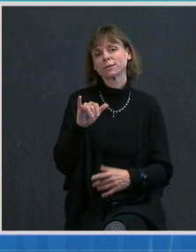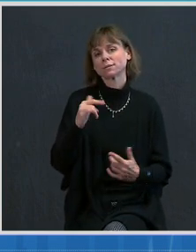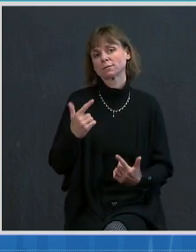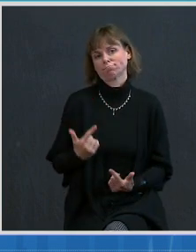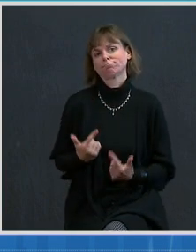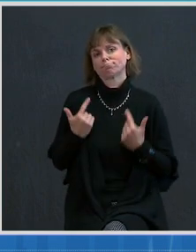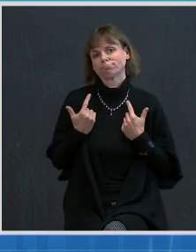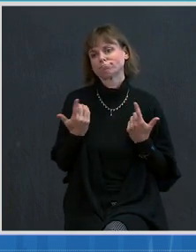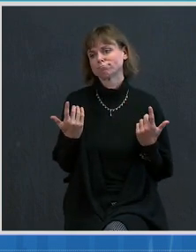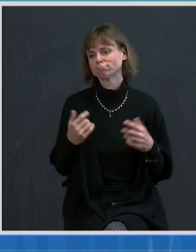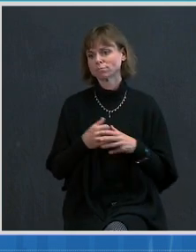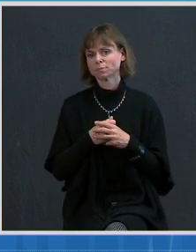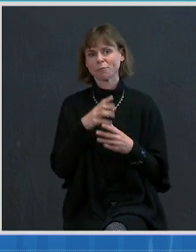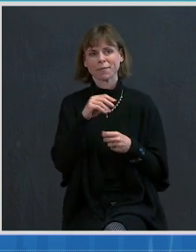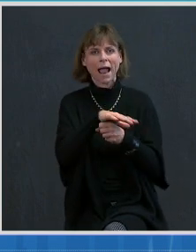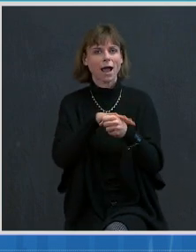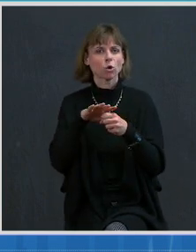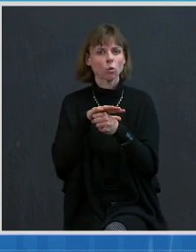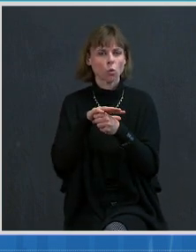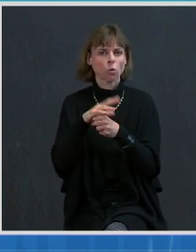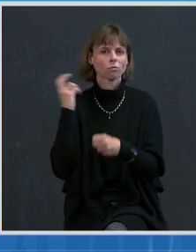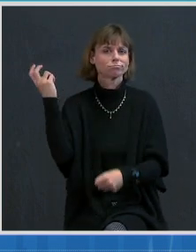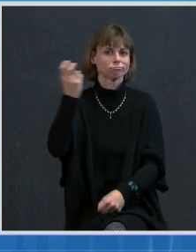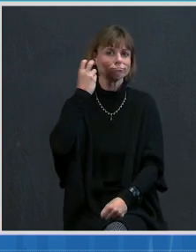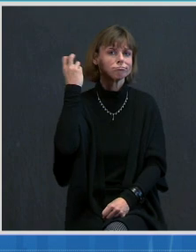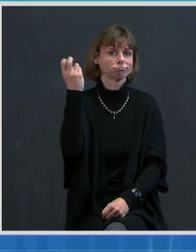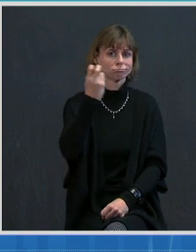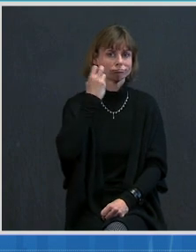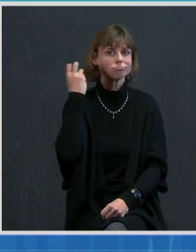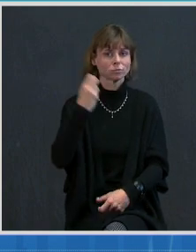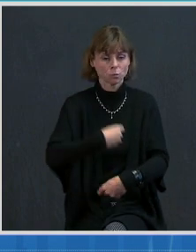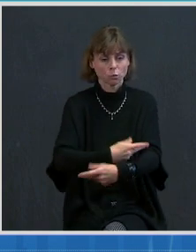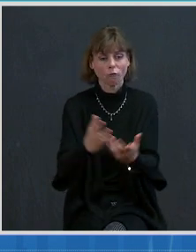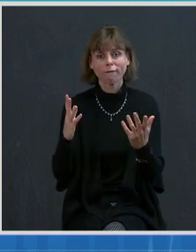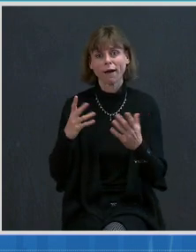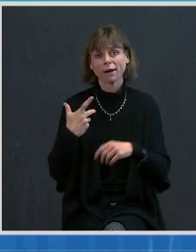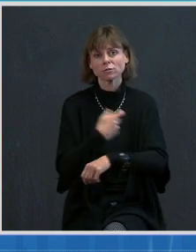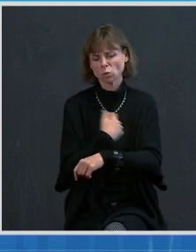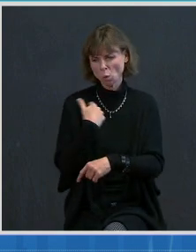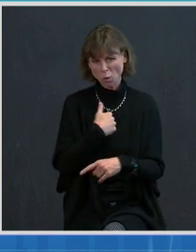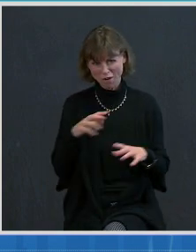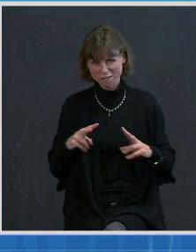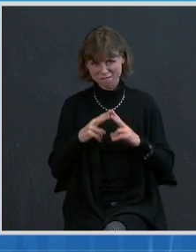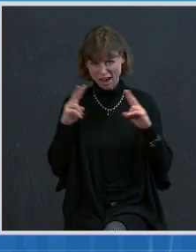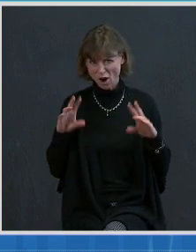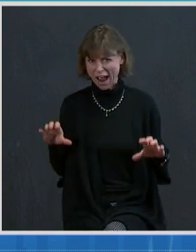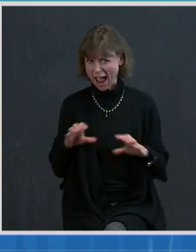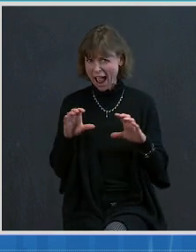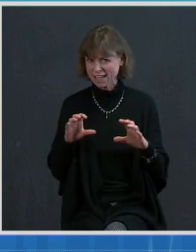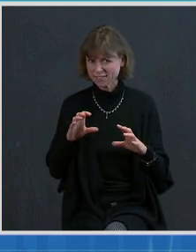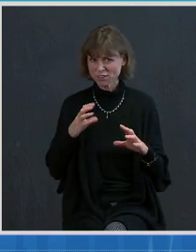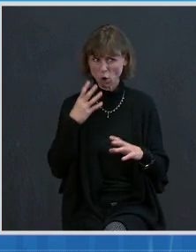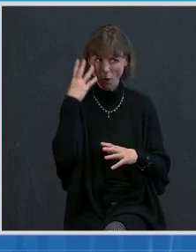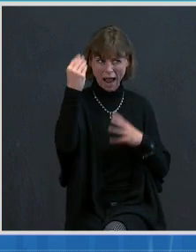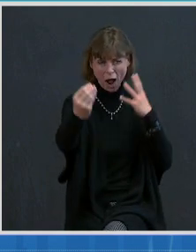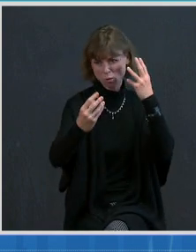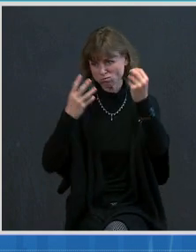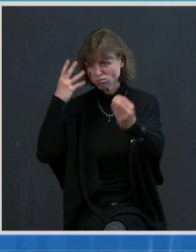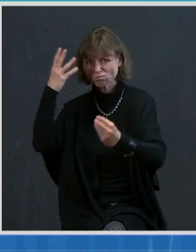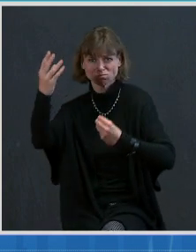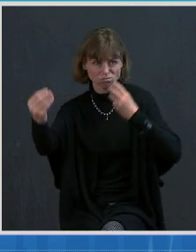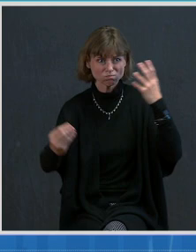well as the mobile units that are going out. So we are right now being very actively in going out in a proactive way